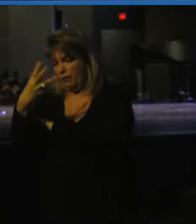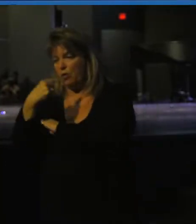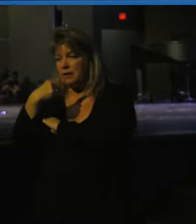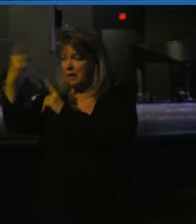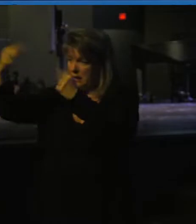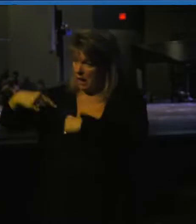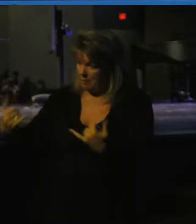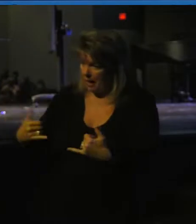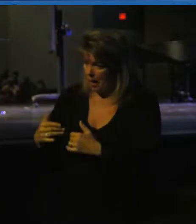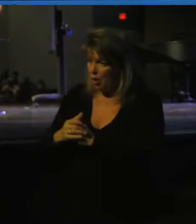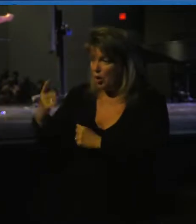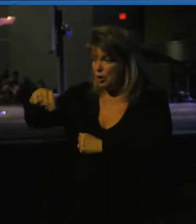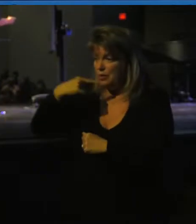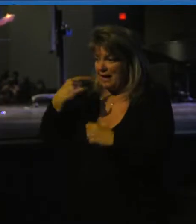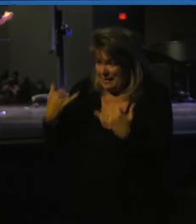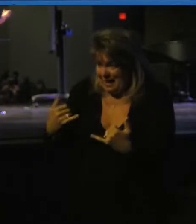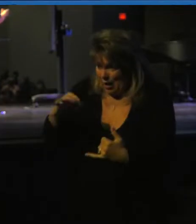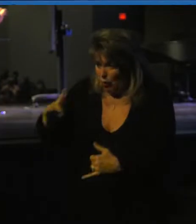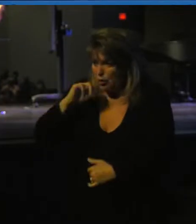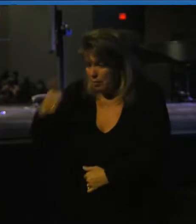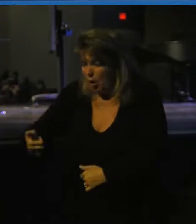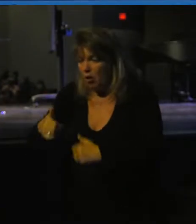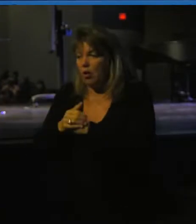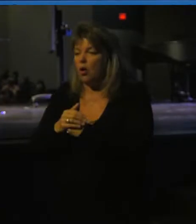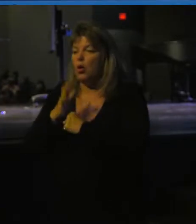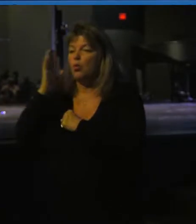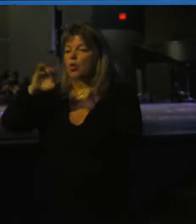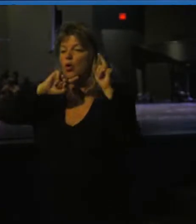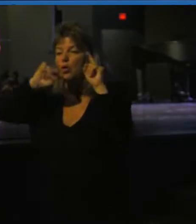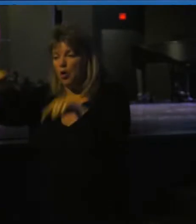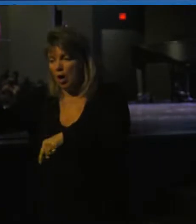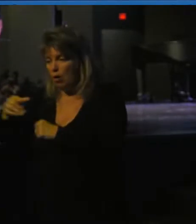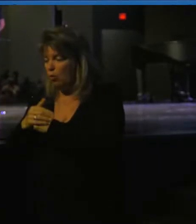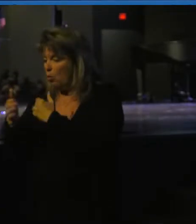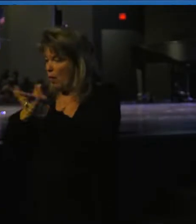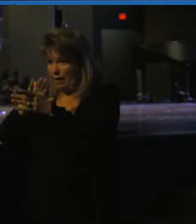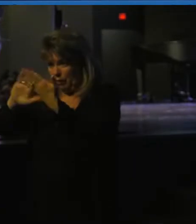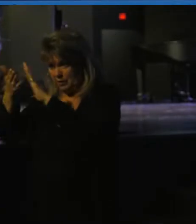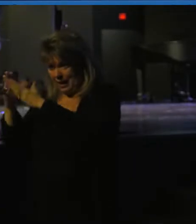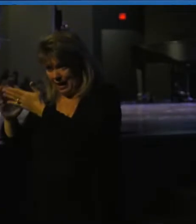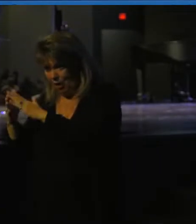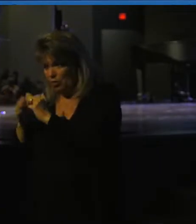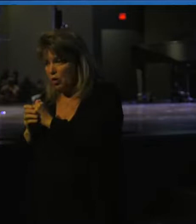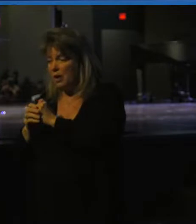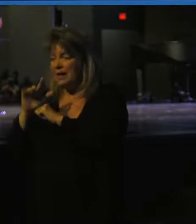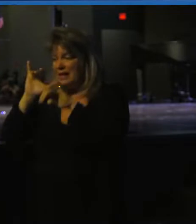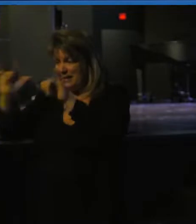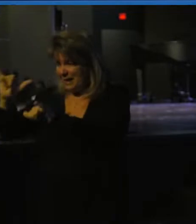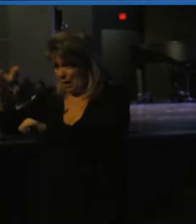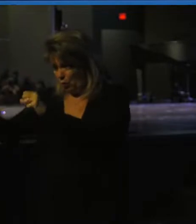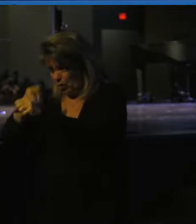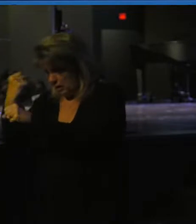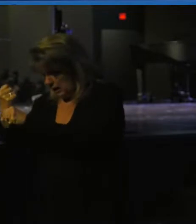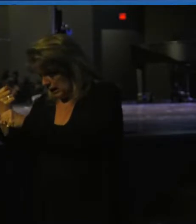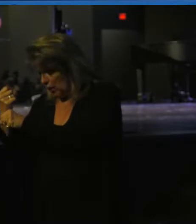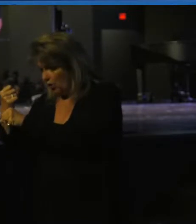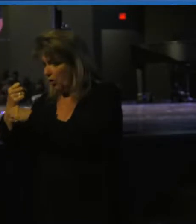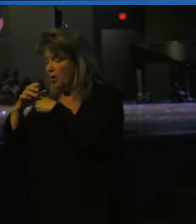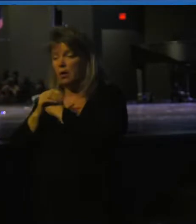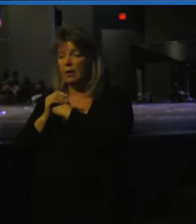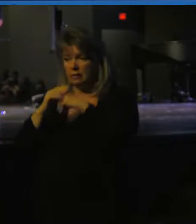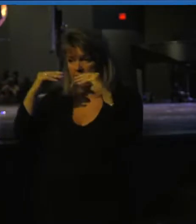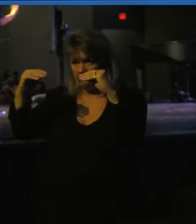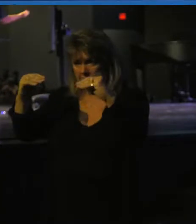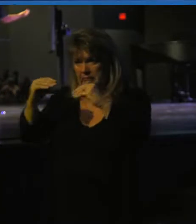says, come now, you who say today or tomorrow. We will go into such and such a town and spend a year there and trade and make profit.